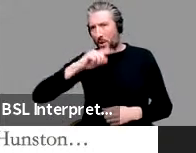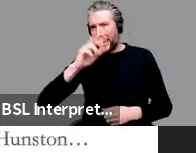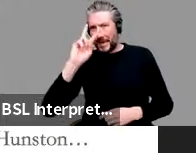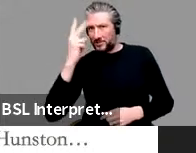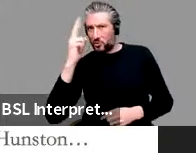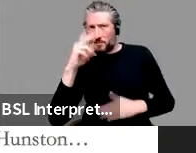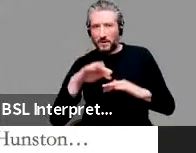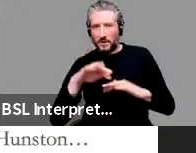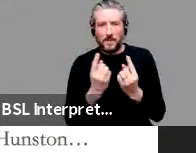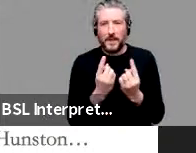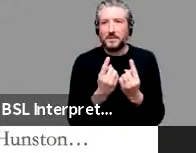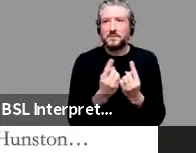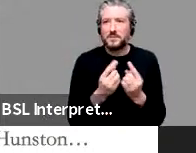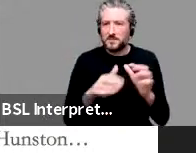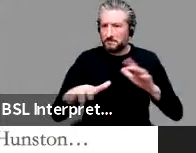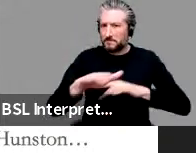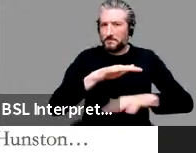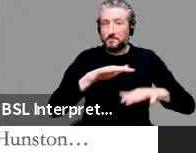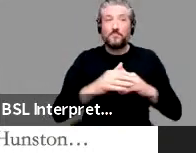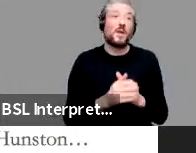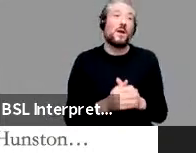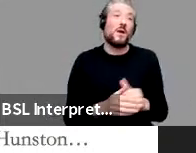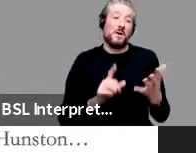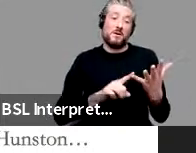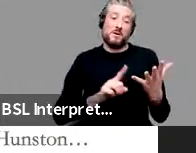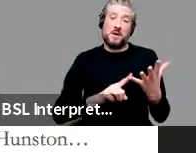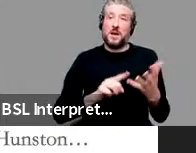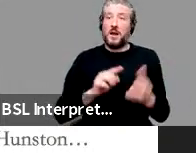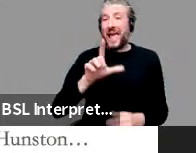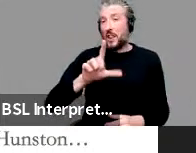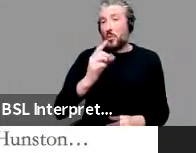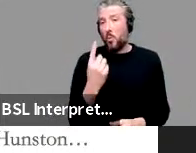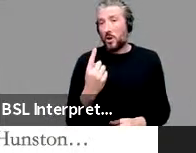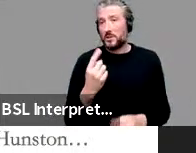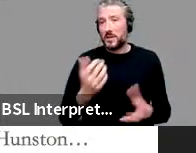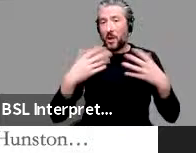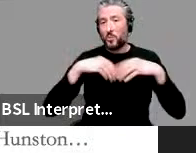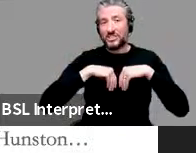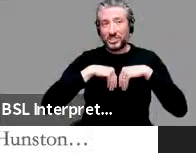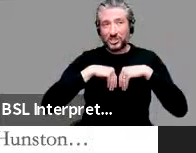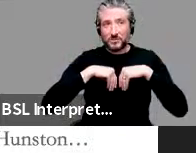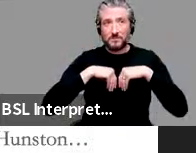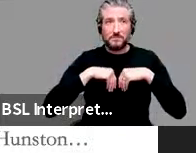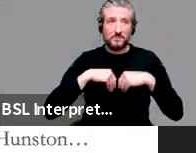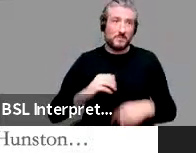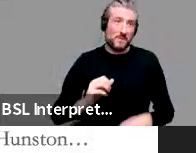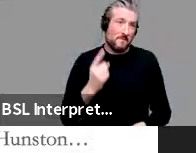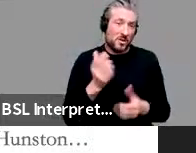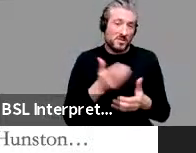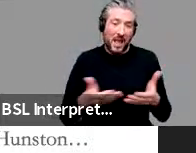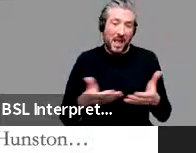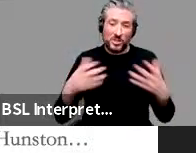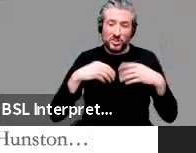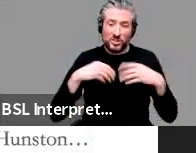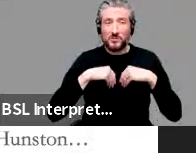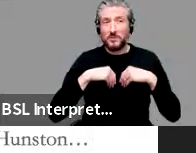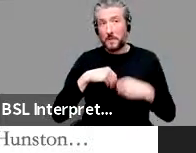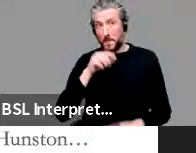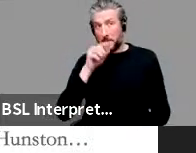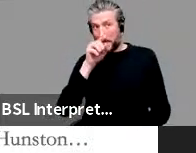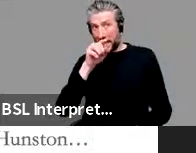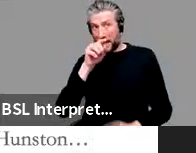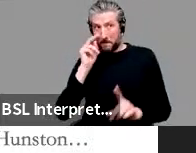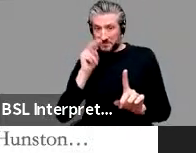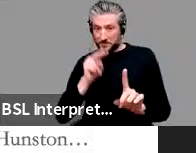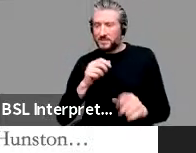constructional meaning. First language acquisition. So, of course, this perspective assumes that we can learn